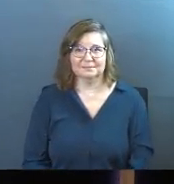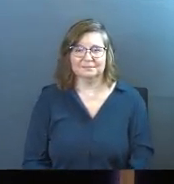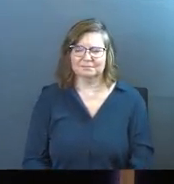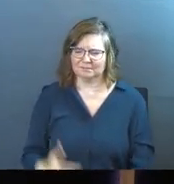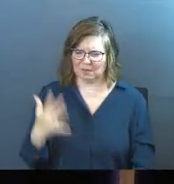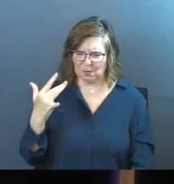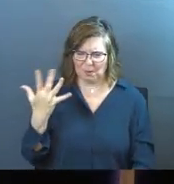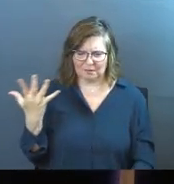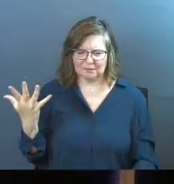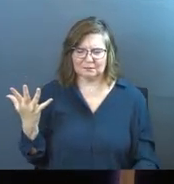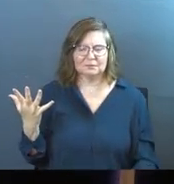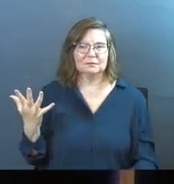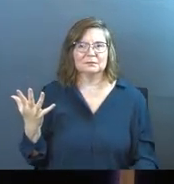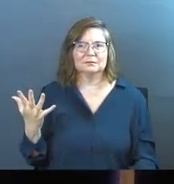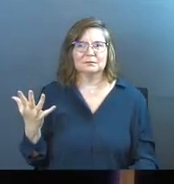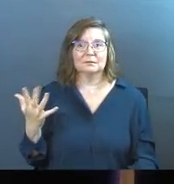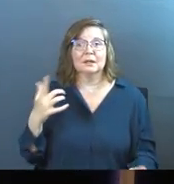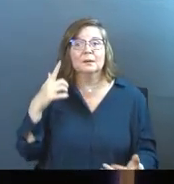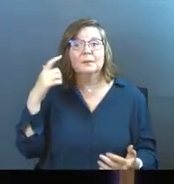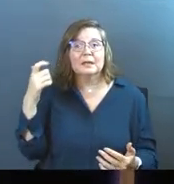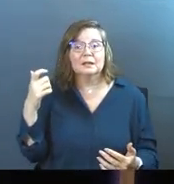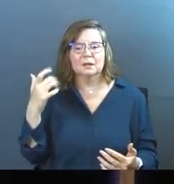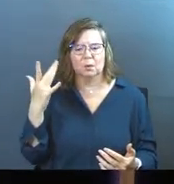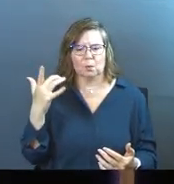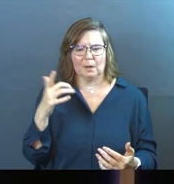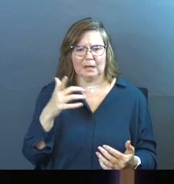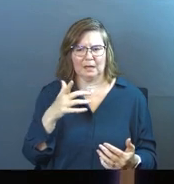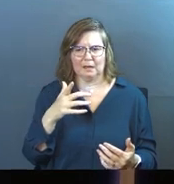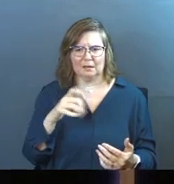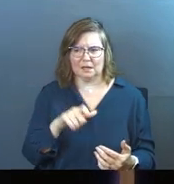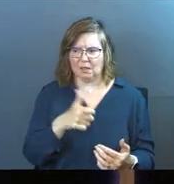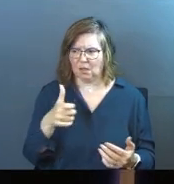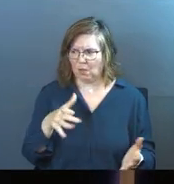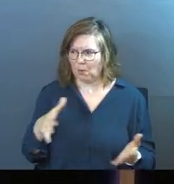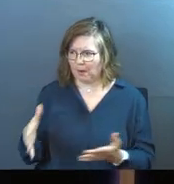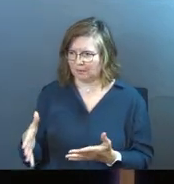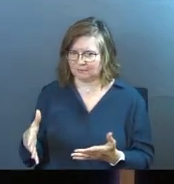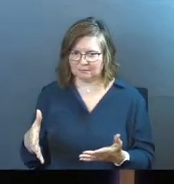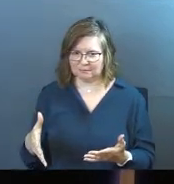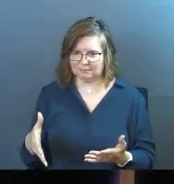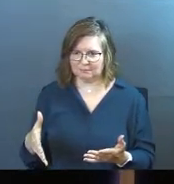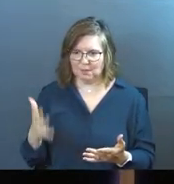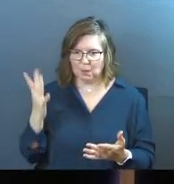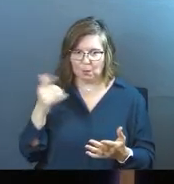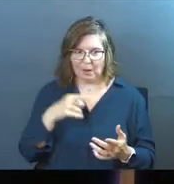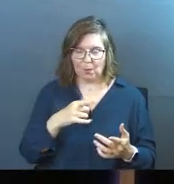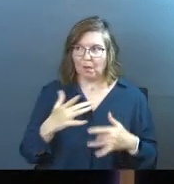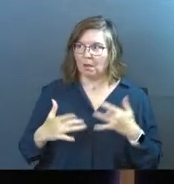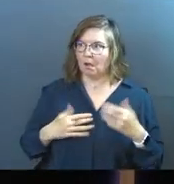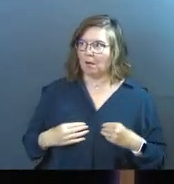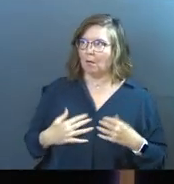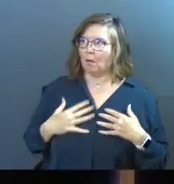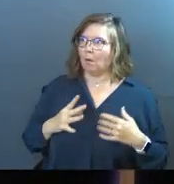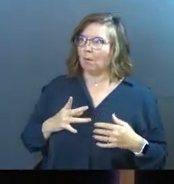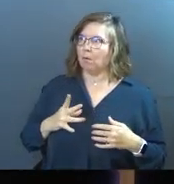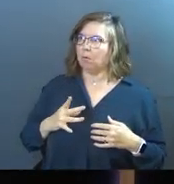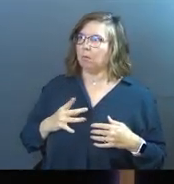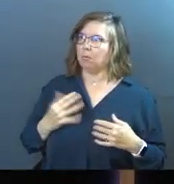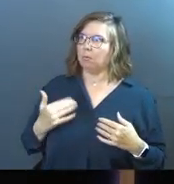Why? Because why didn't it go the other way? Why weren't they inspired?